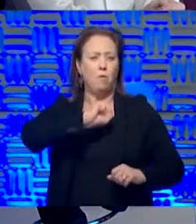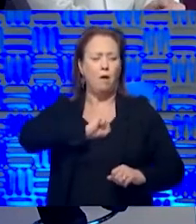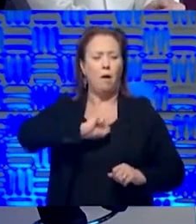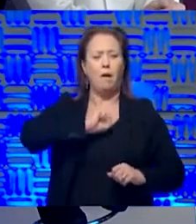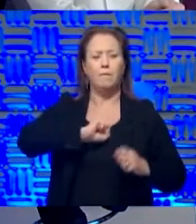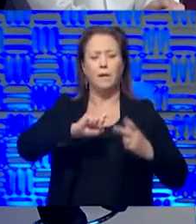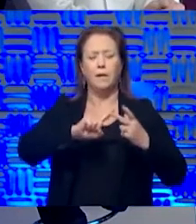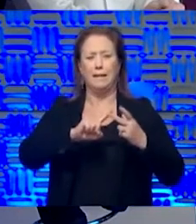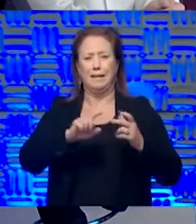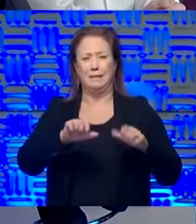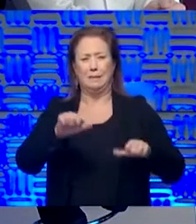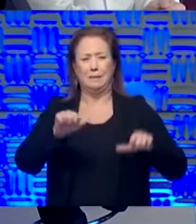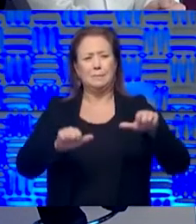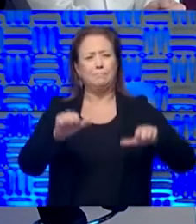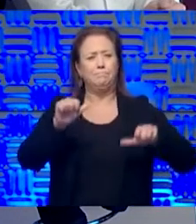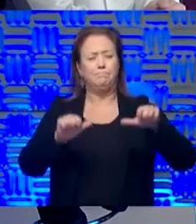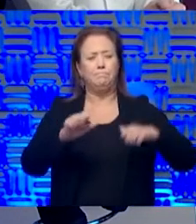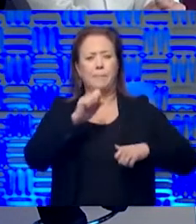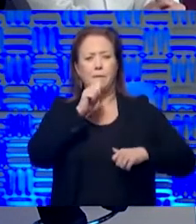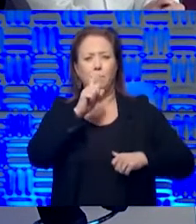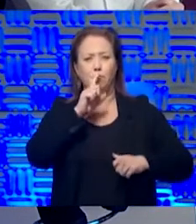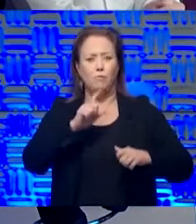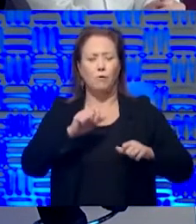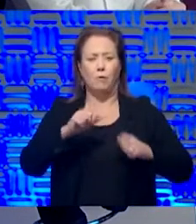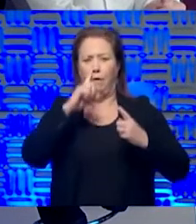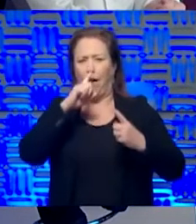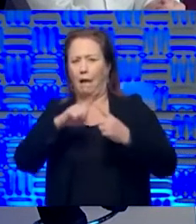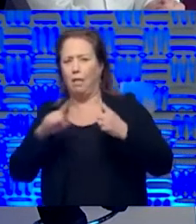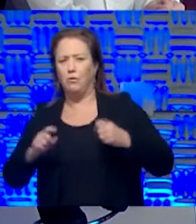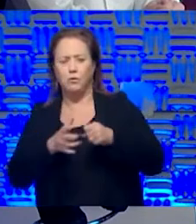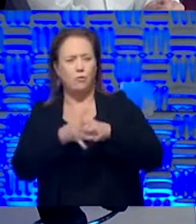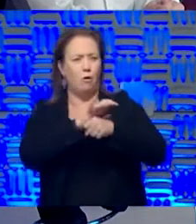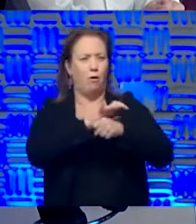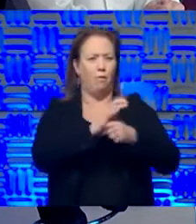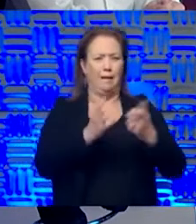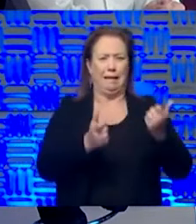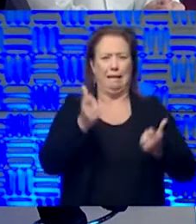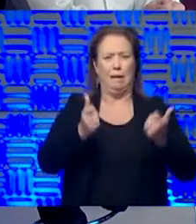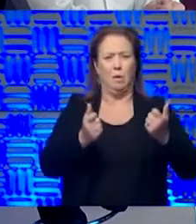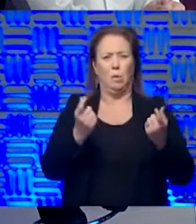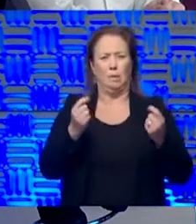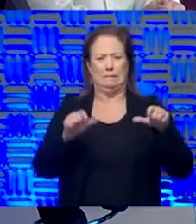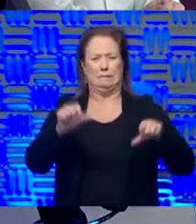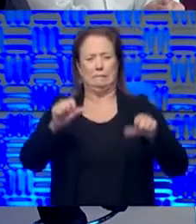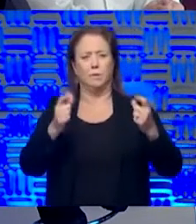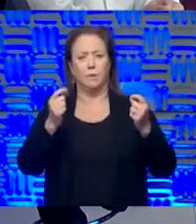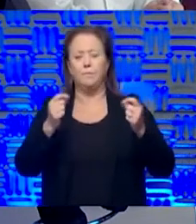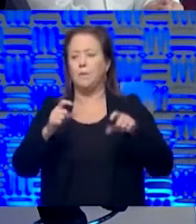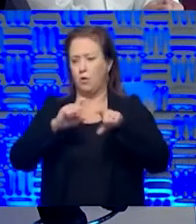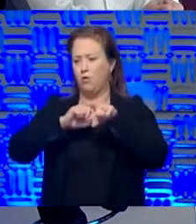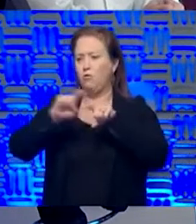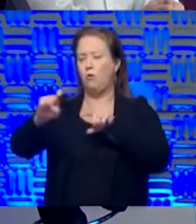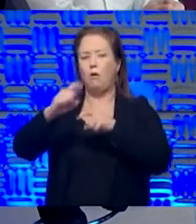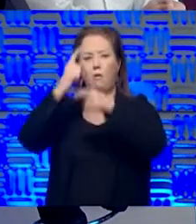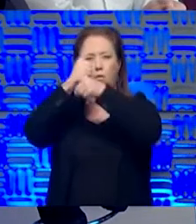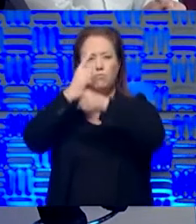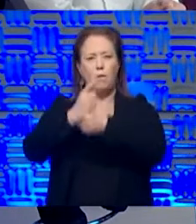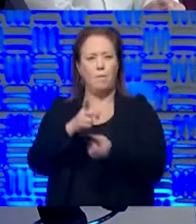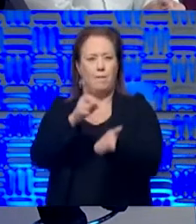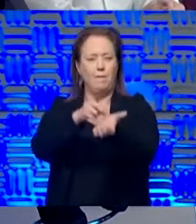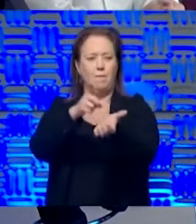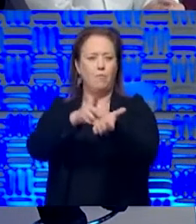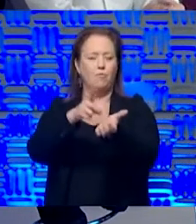not sure, um, you know, what it is because allergies are COVID? Right. They need to call their primary care physician